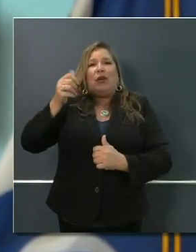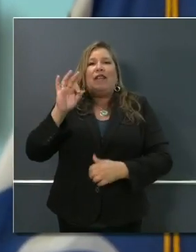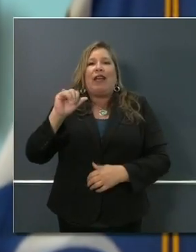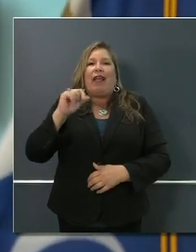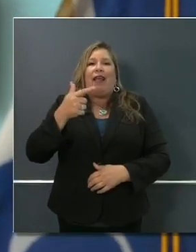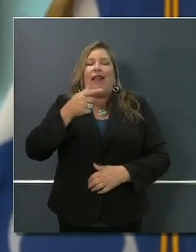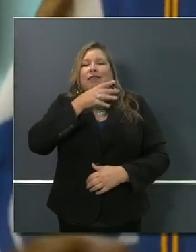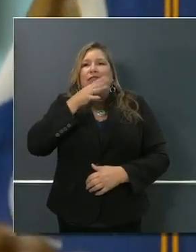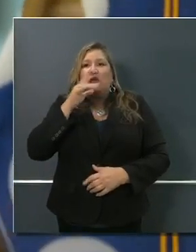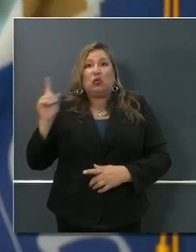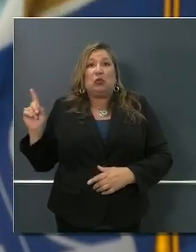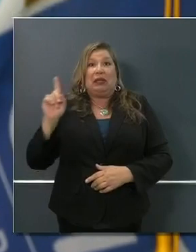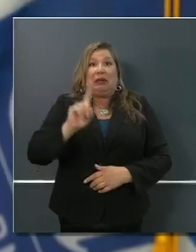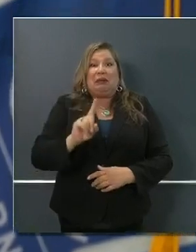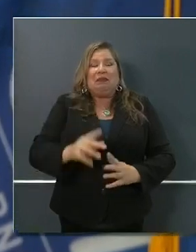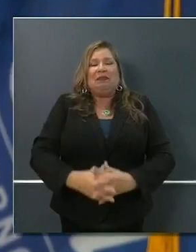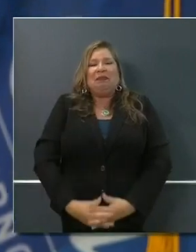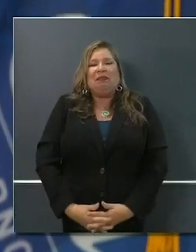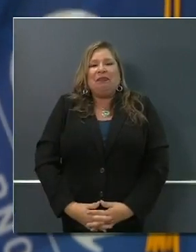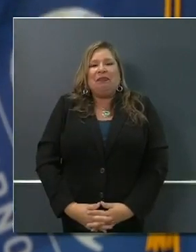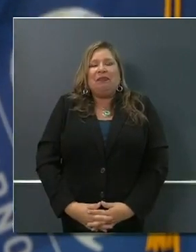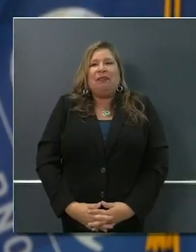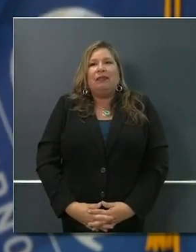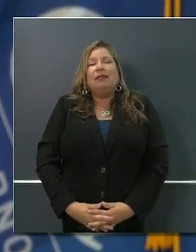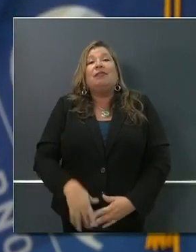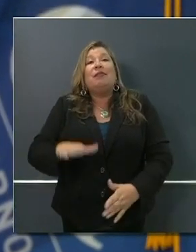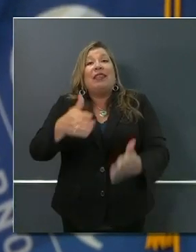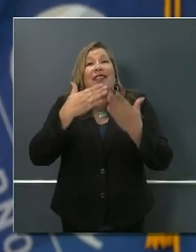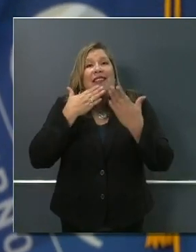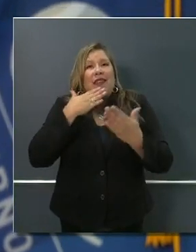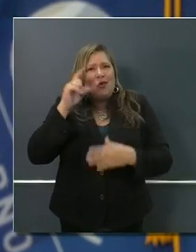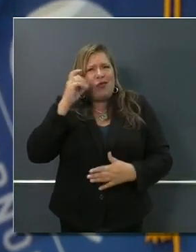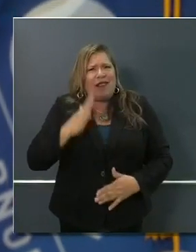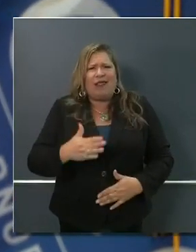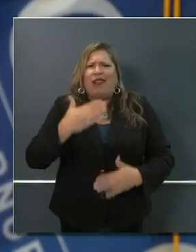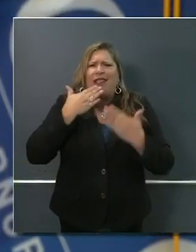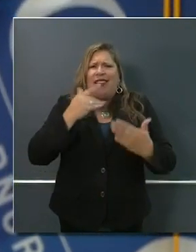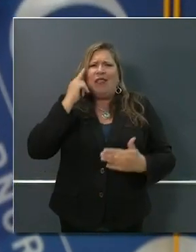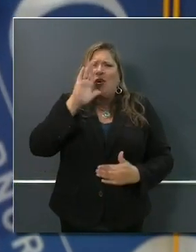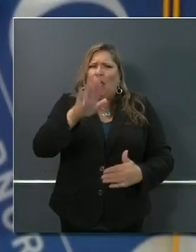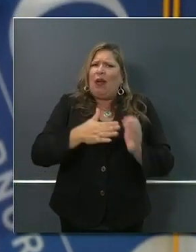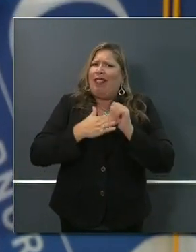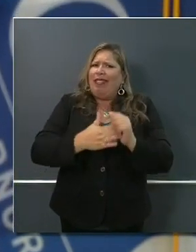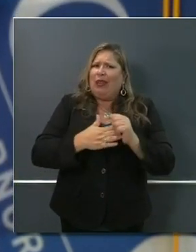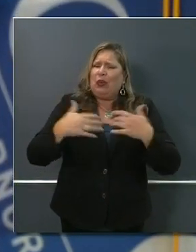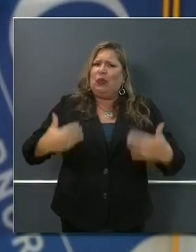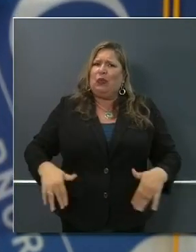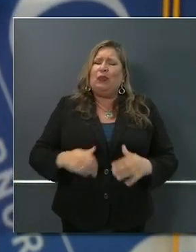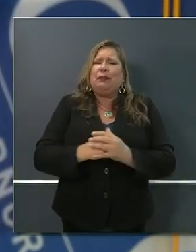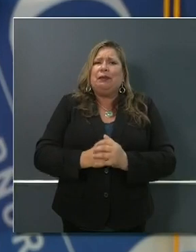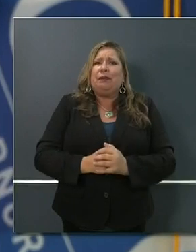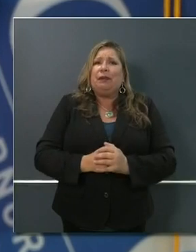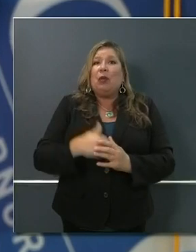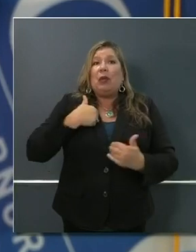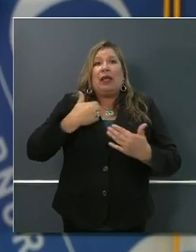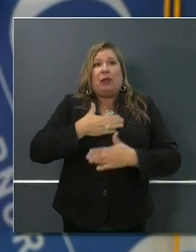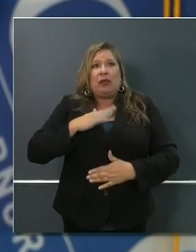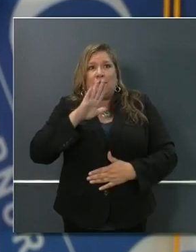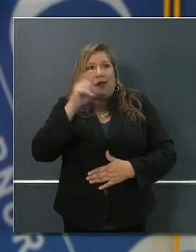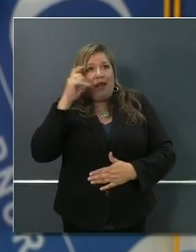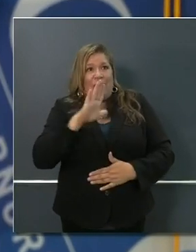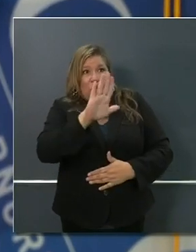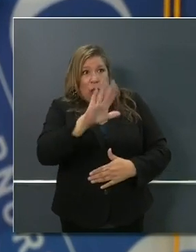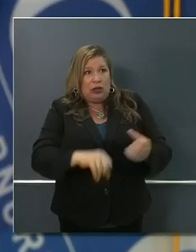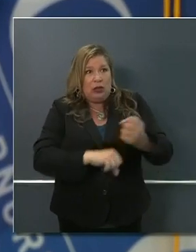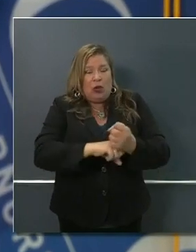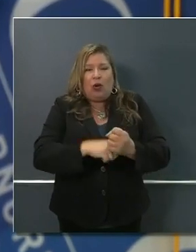Thank you, Governor. And thank you for your leadership. We appreciate your support. We appreciate everyone's support for really looking